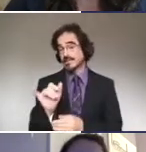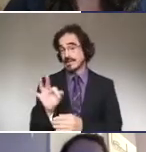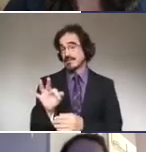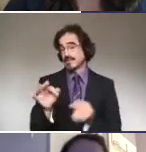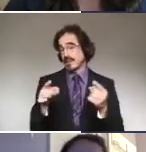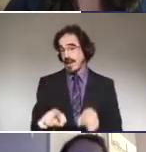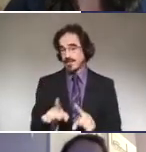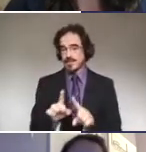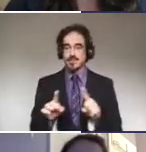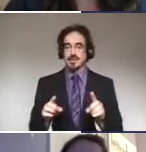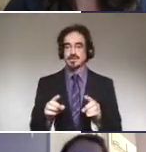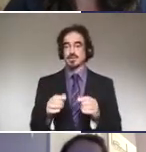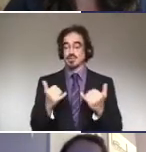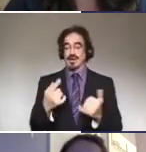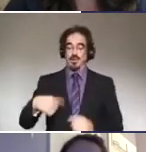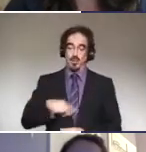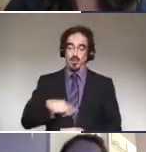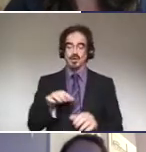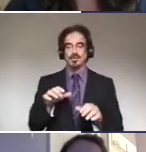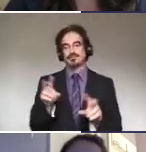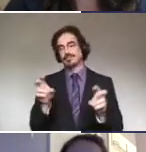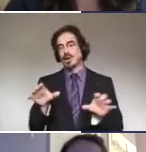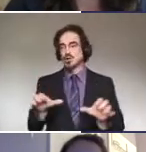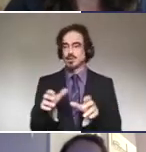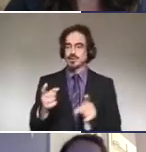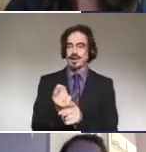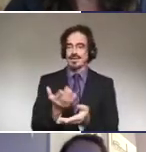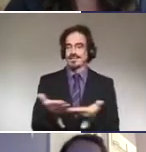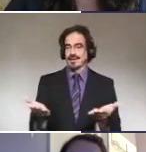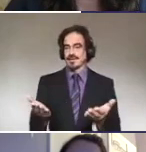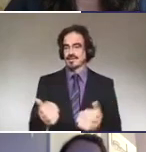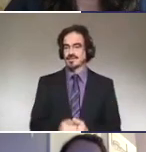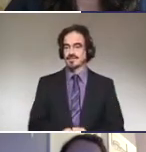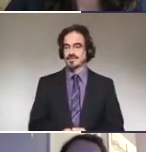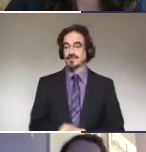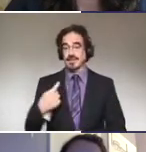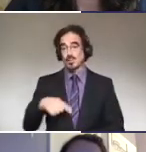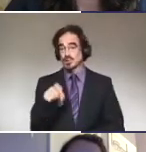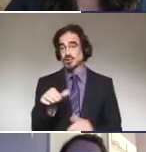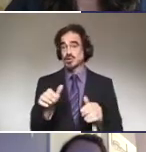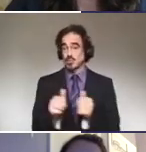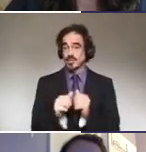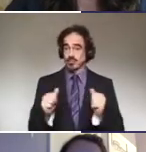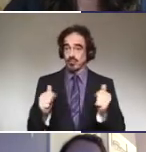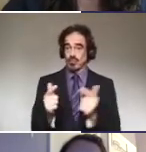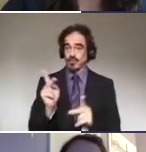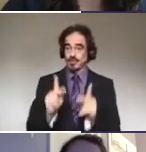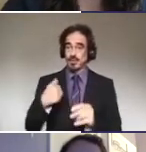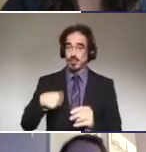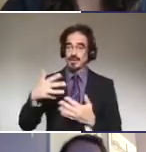us doing the right thing as we should with everyone we interact with in communication.